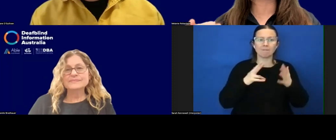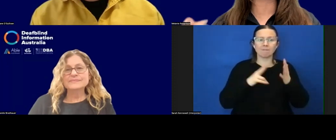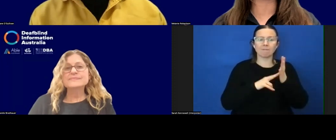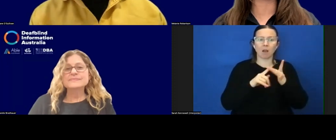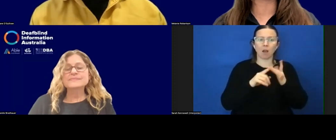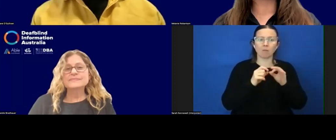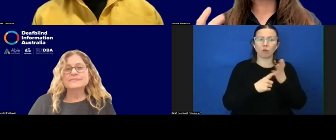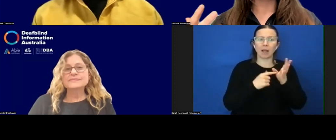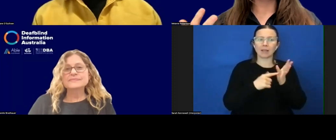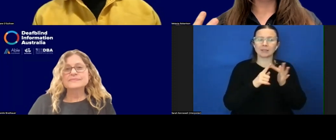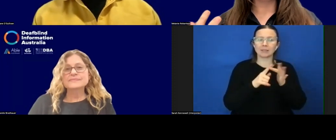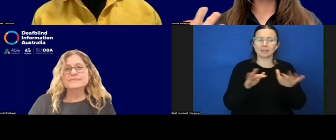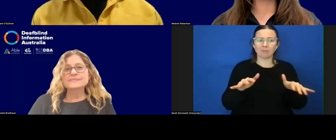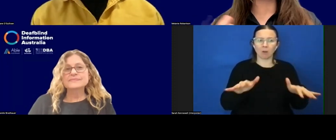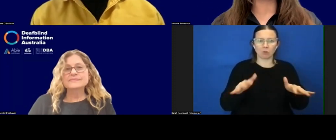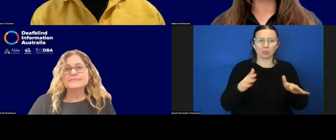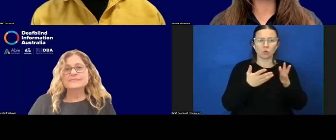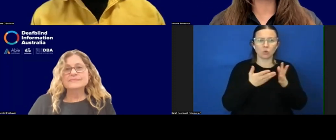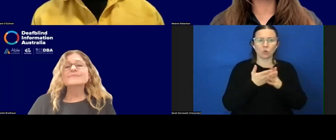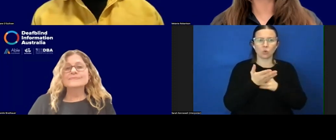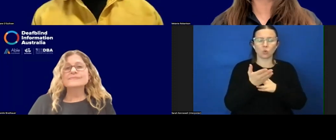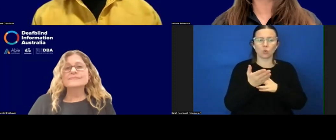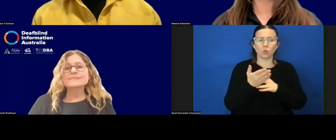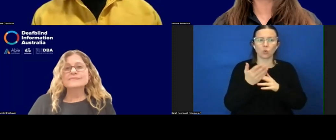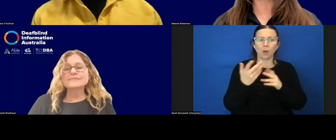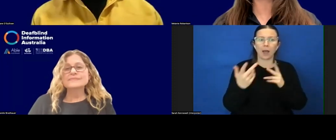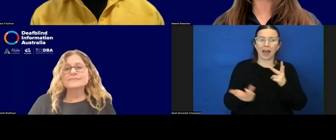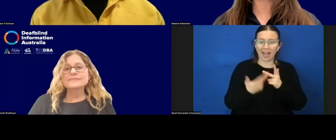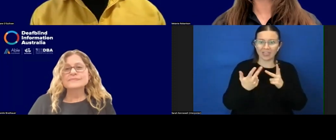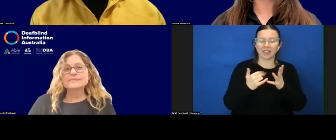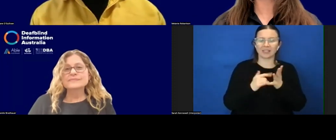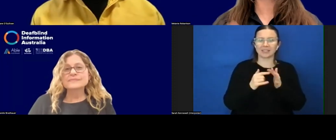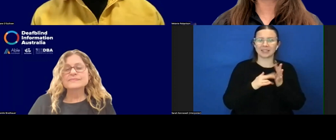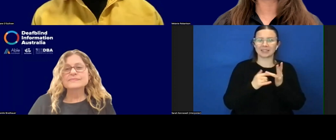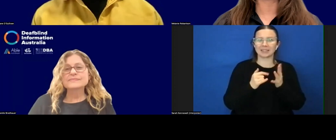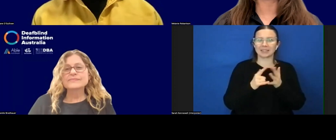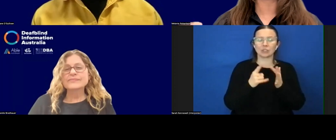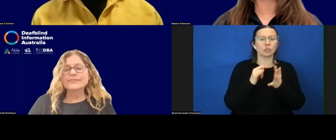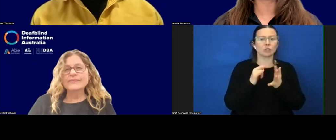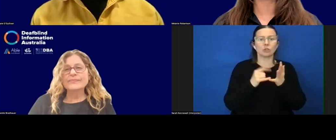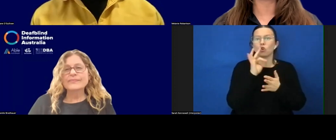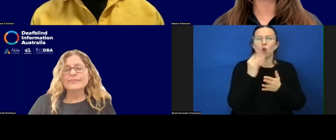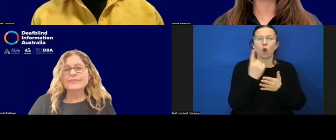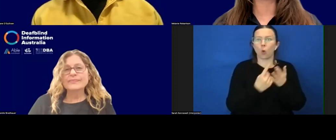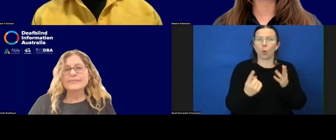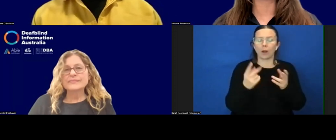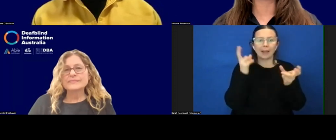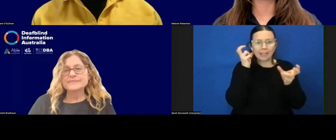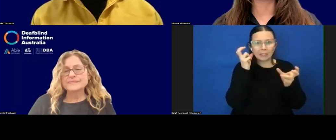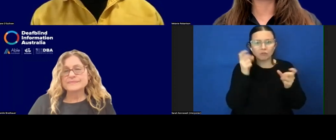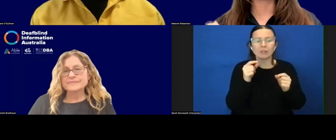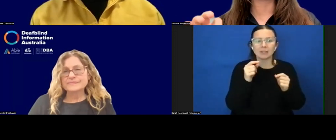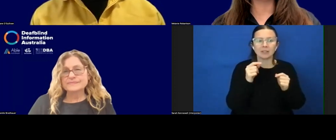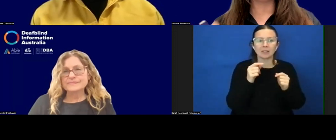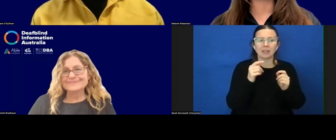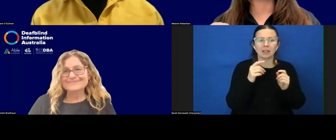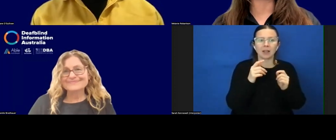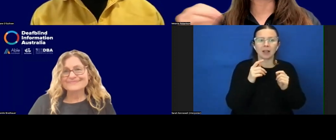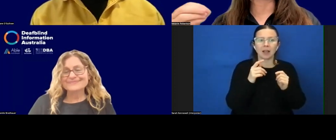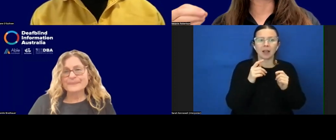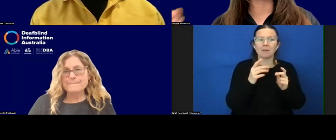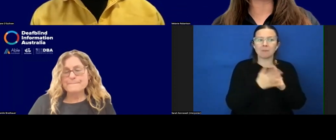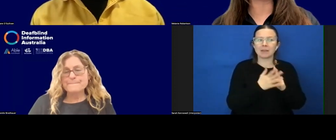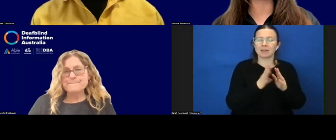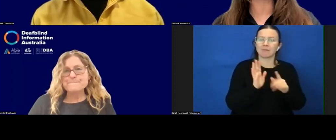environments through other senses other than hearing in the way that a blind